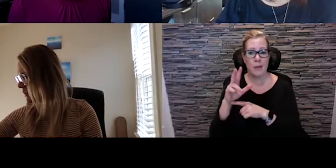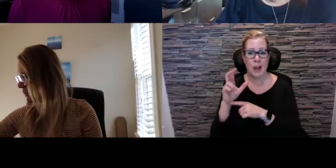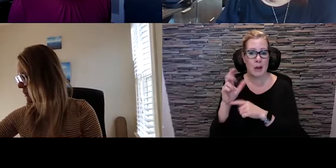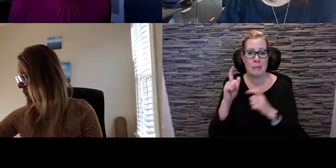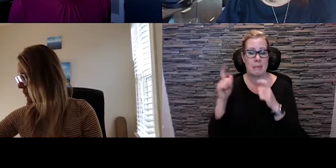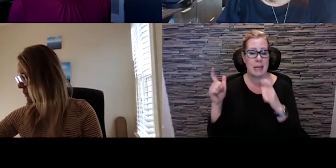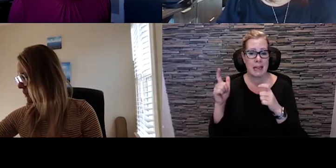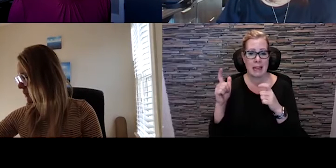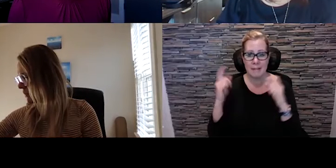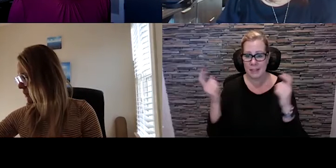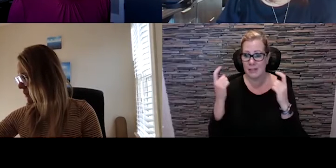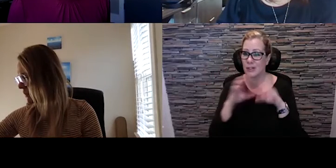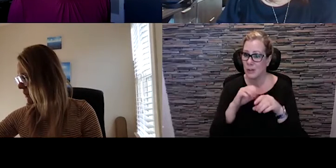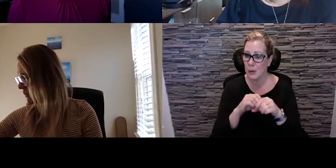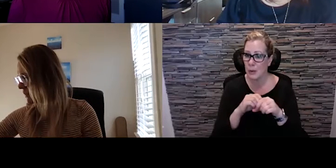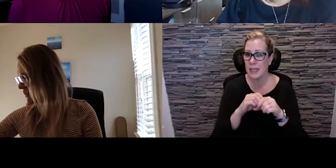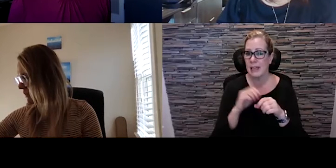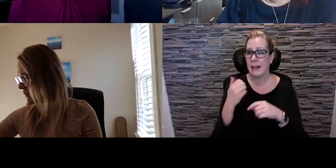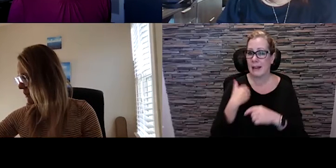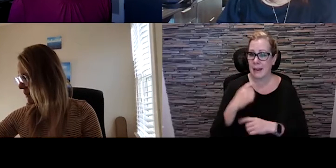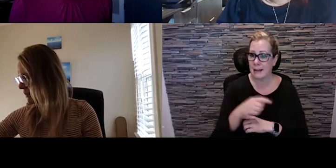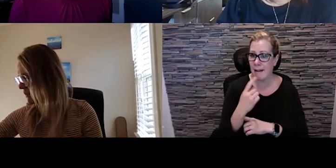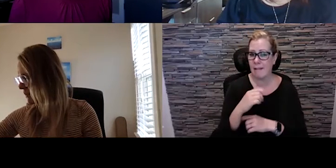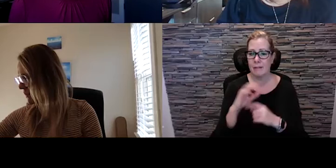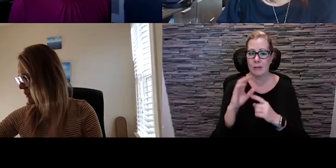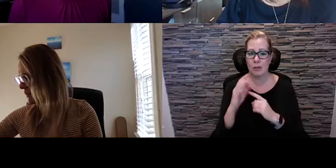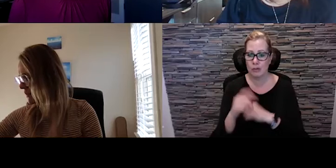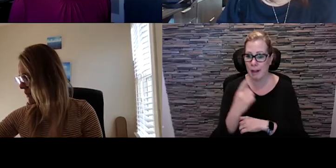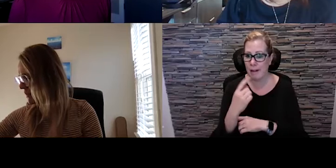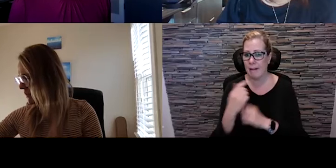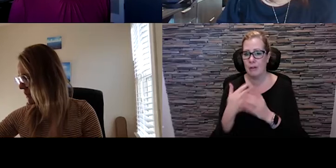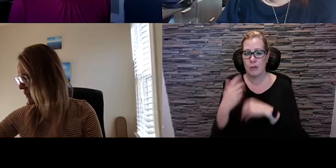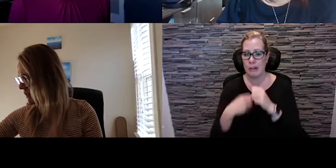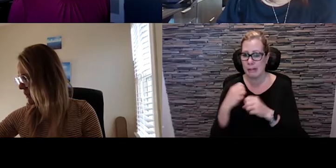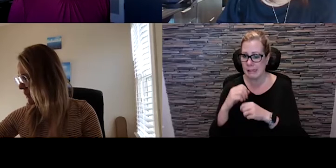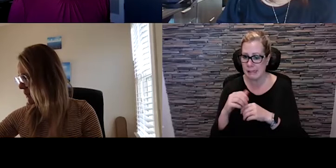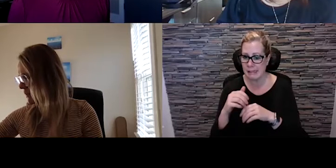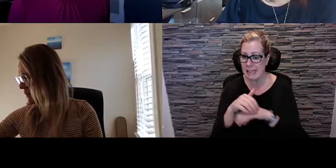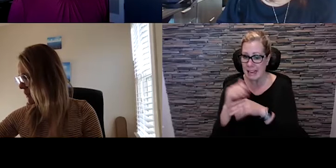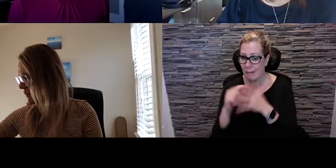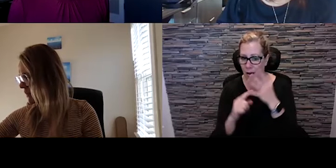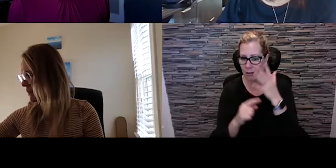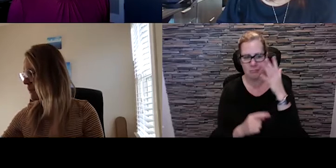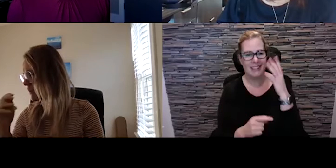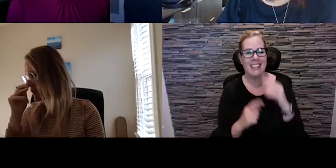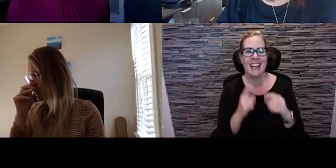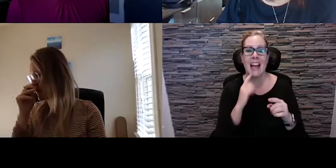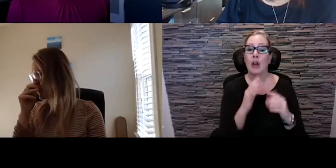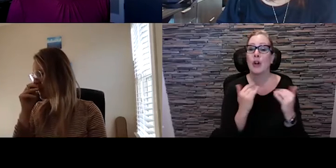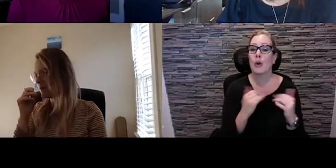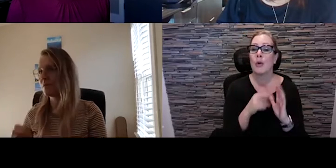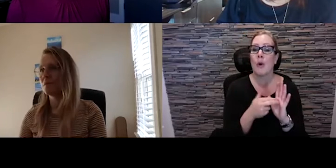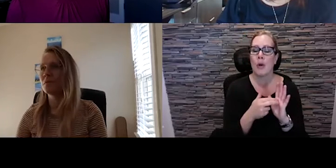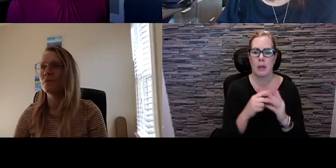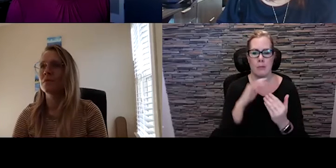Day Culture Days and New Year's Eve. And her current role is as the special projects manager for the city, which is